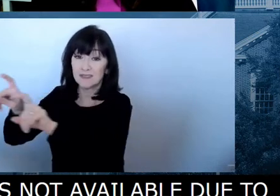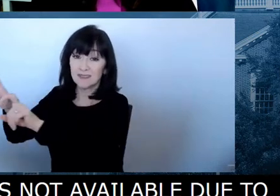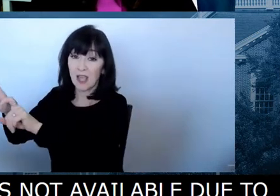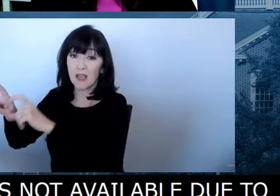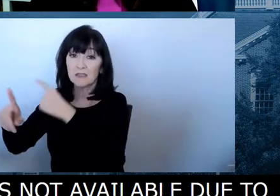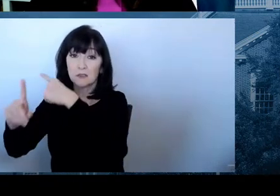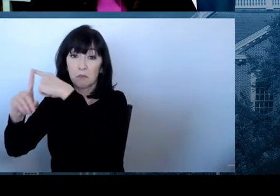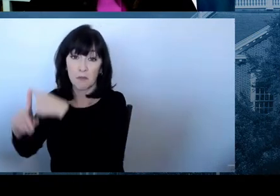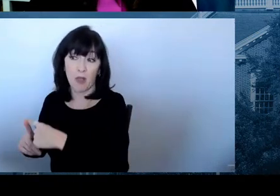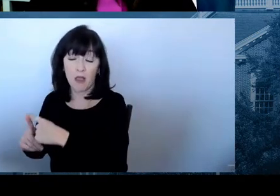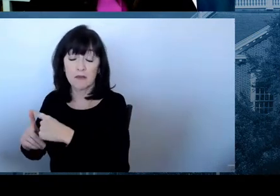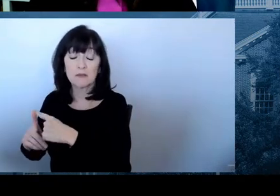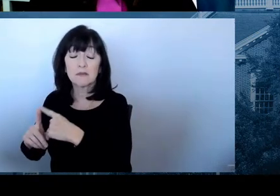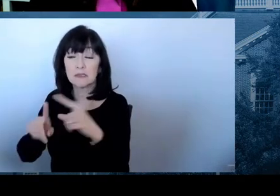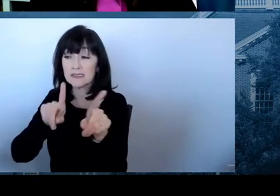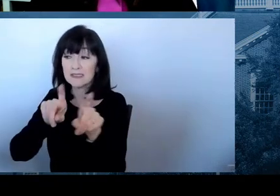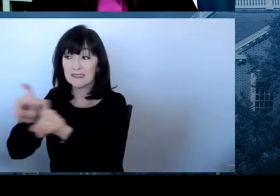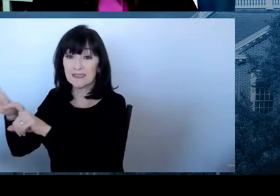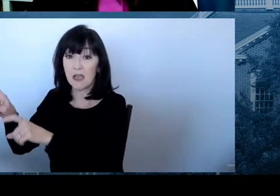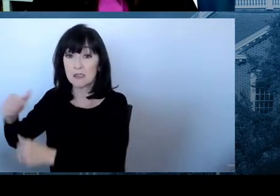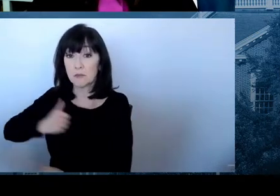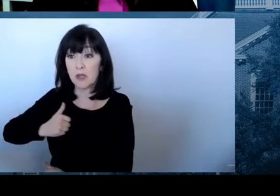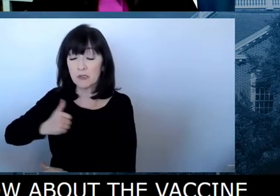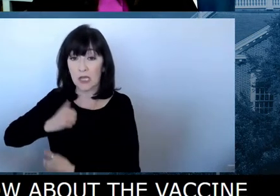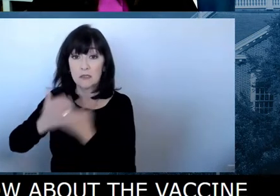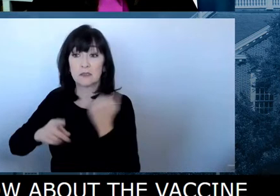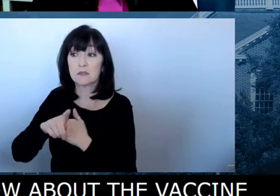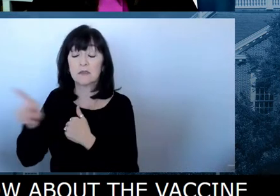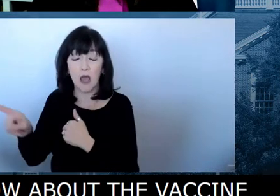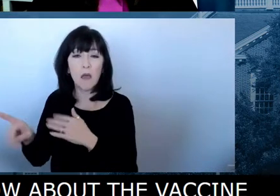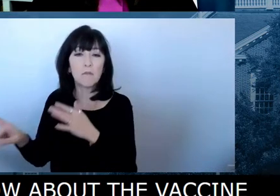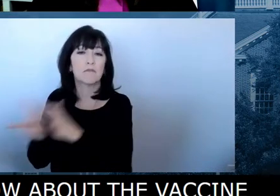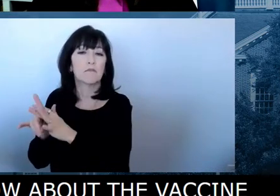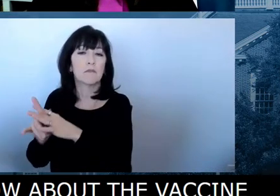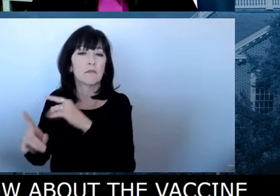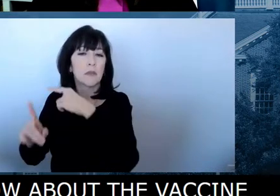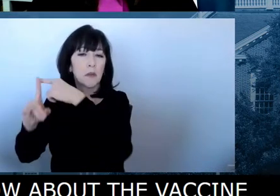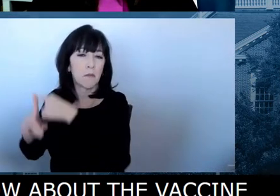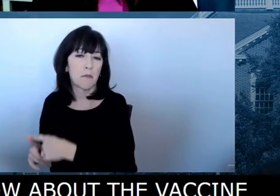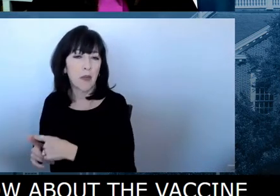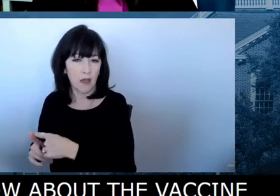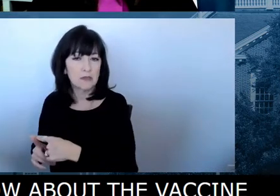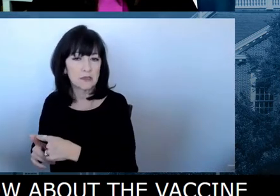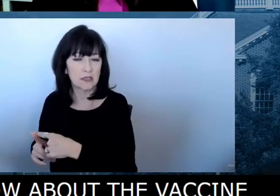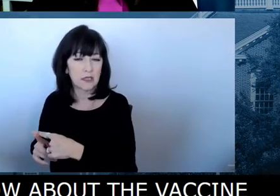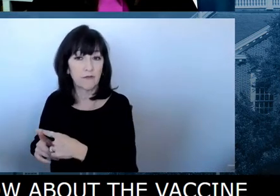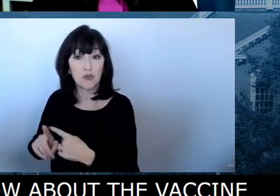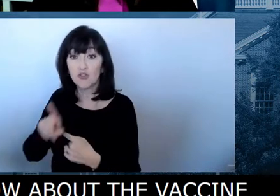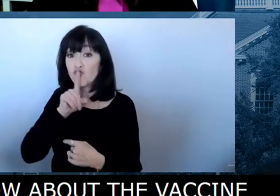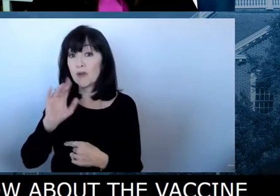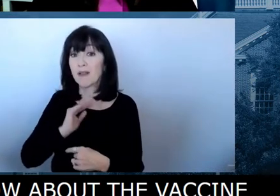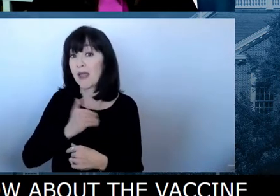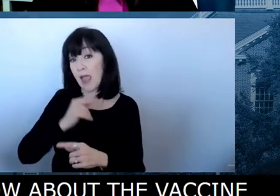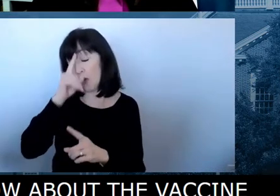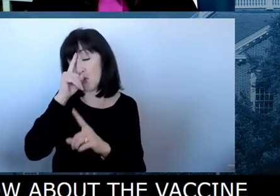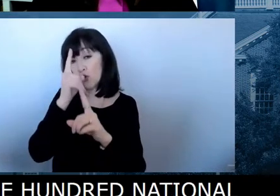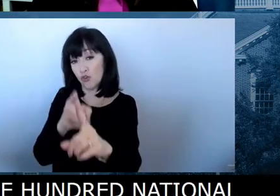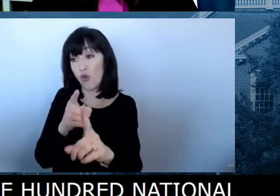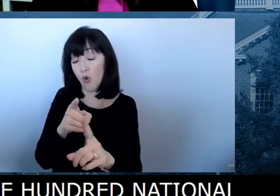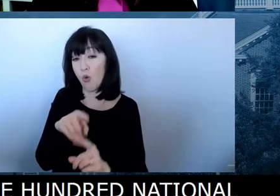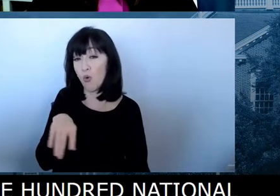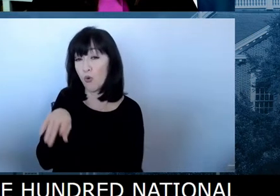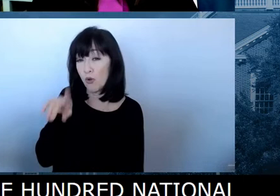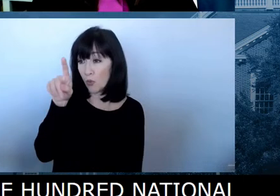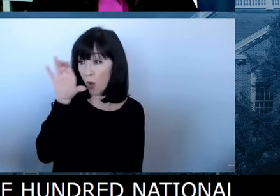deployment, right? And so we're, when I said a hundred, that was the target. I think at one point it was down to like the mid seventies